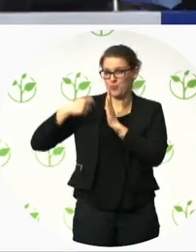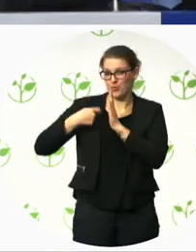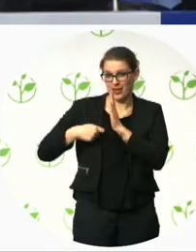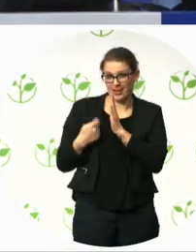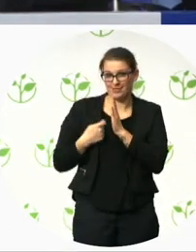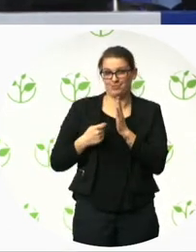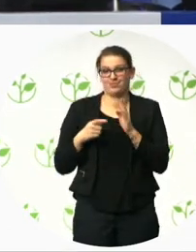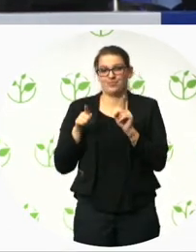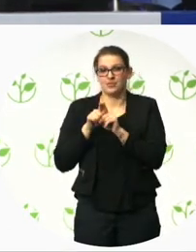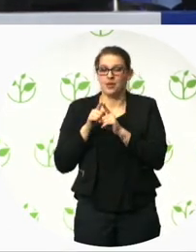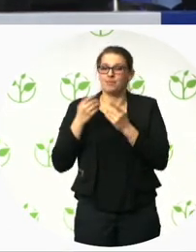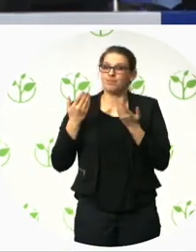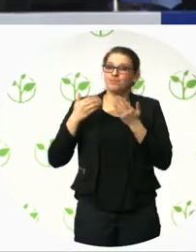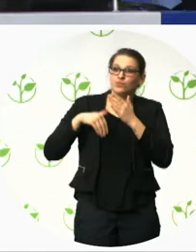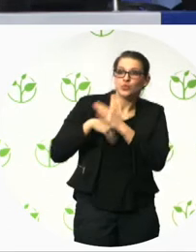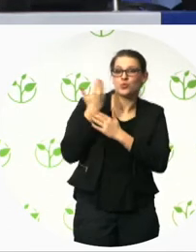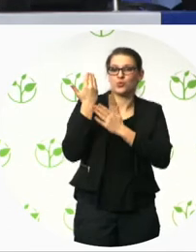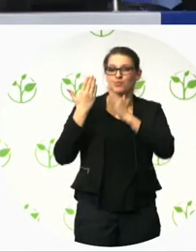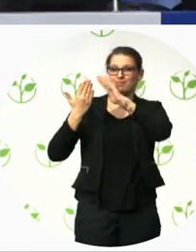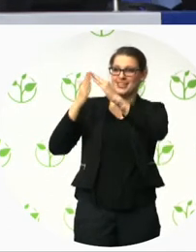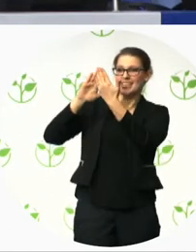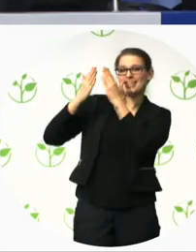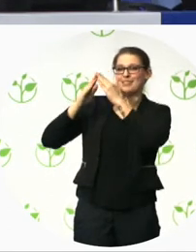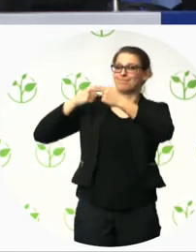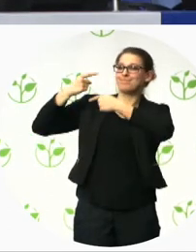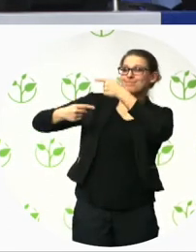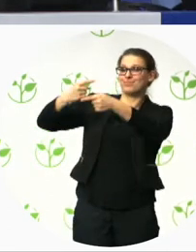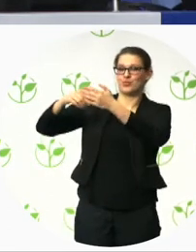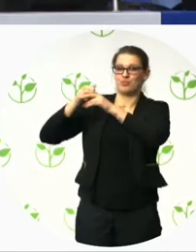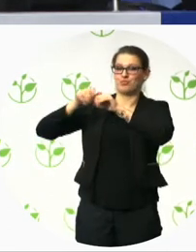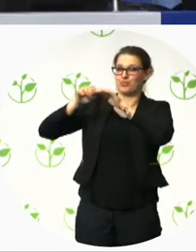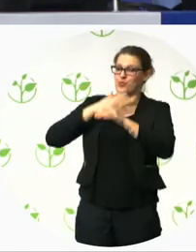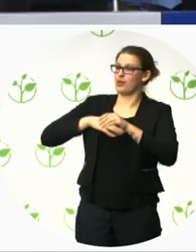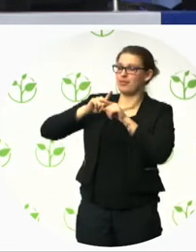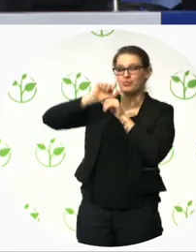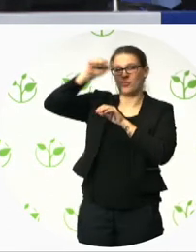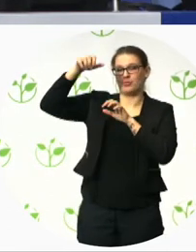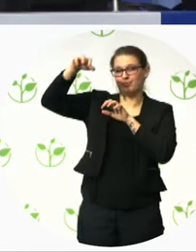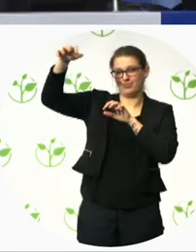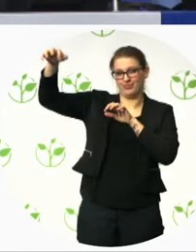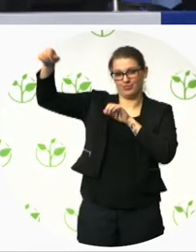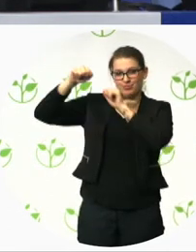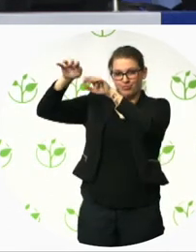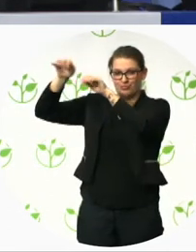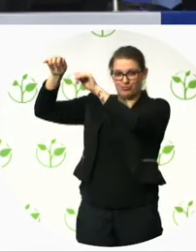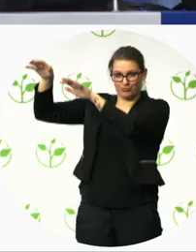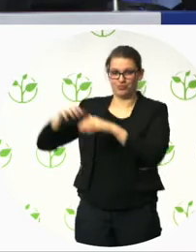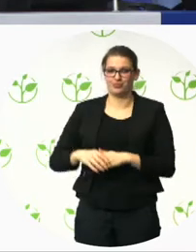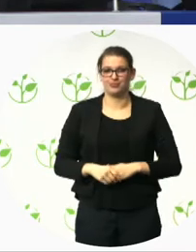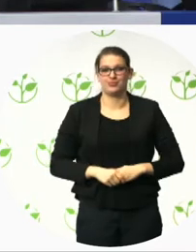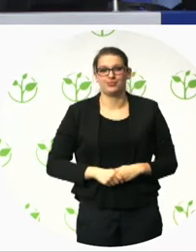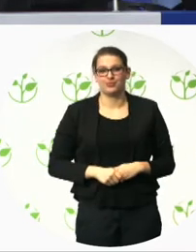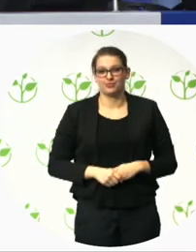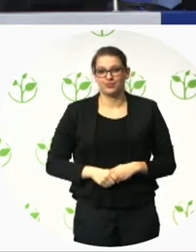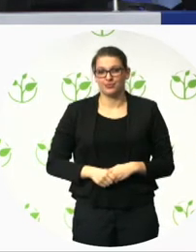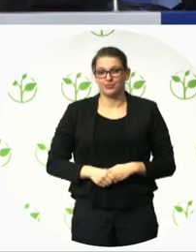in the neighborhood there's a big new urban development project where a brewery was before, and we want to bring in that knowledge we